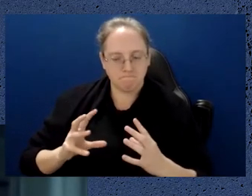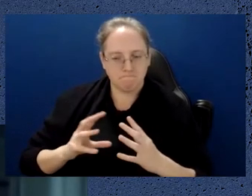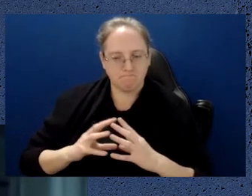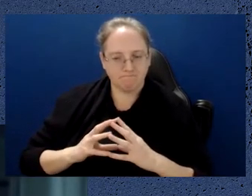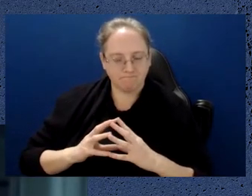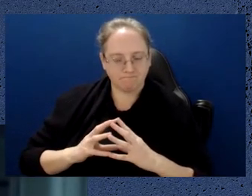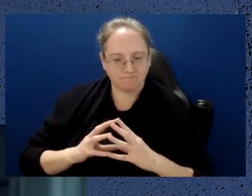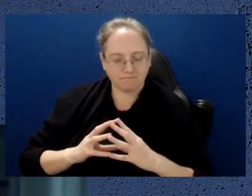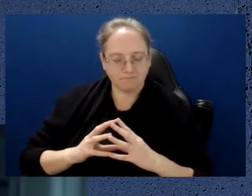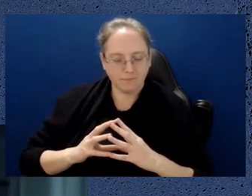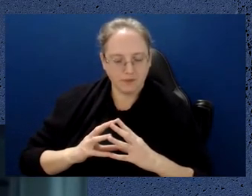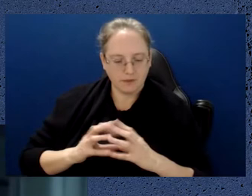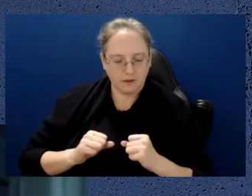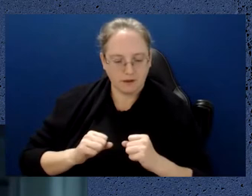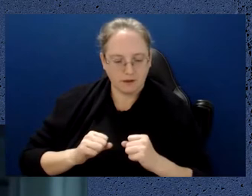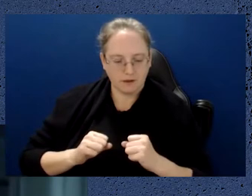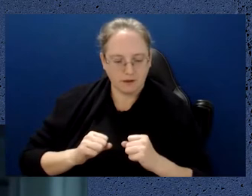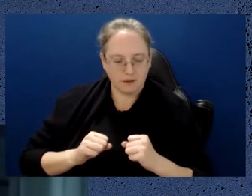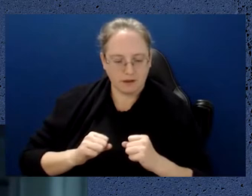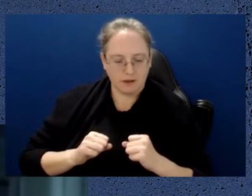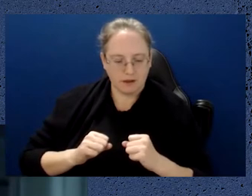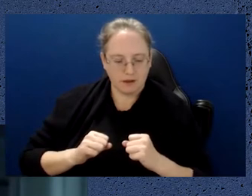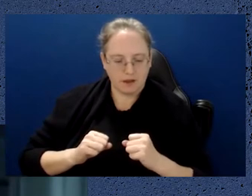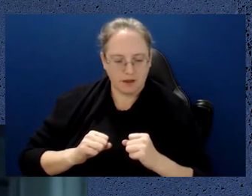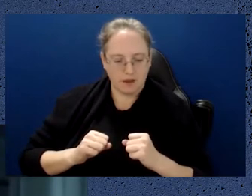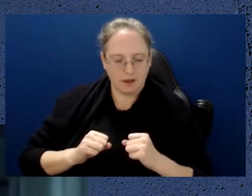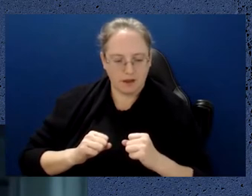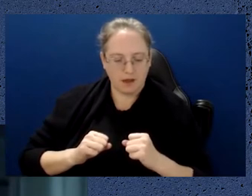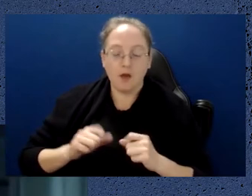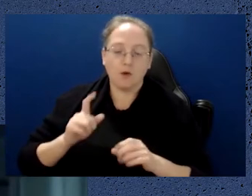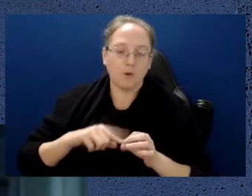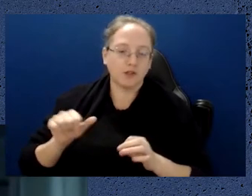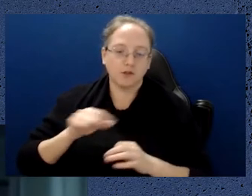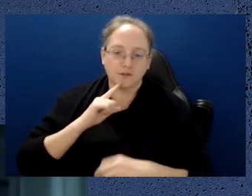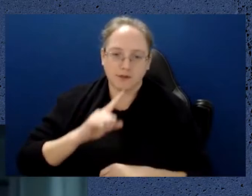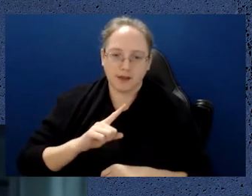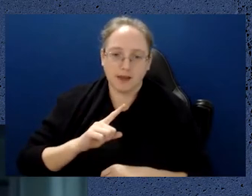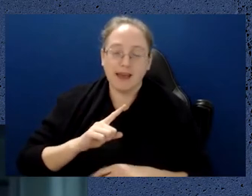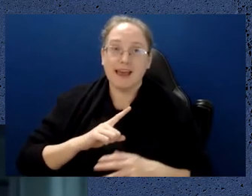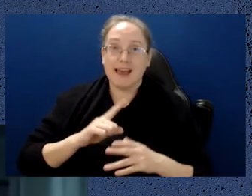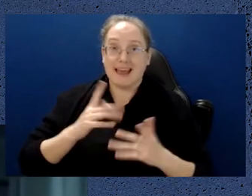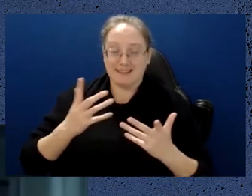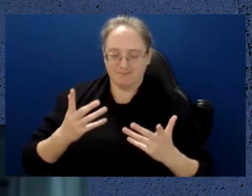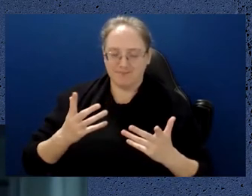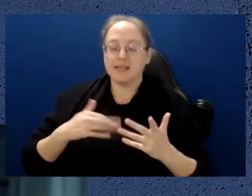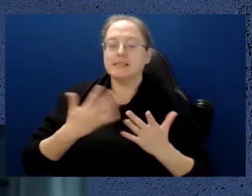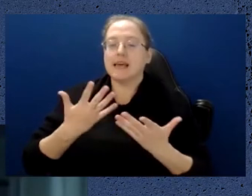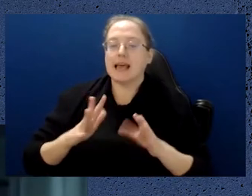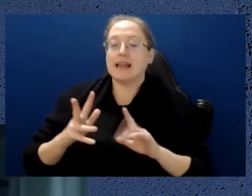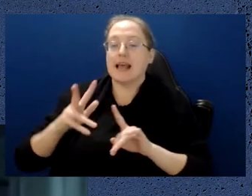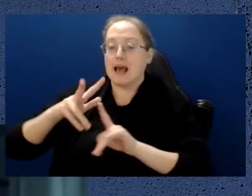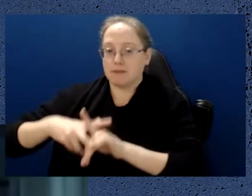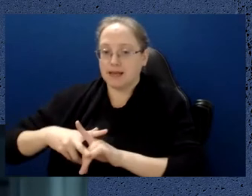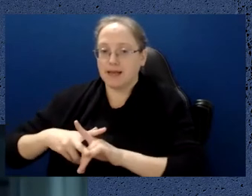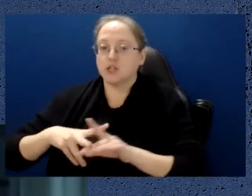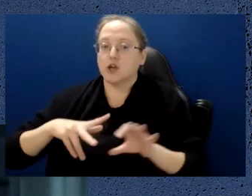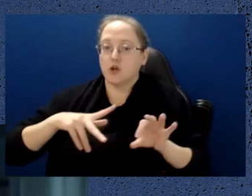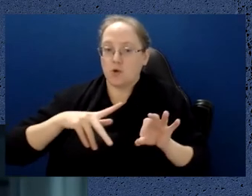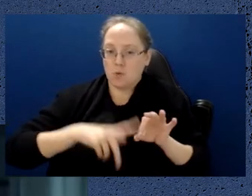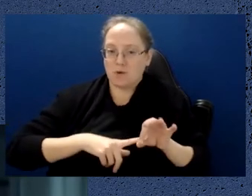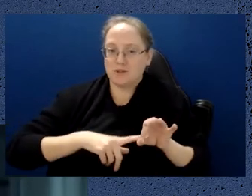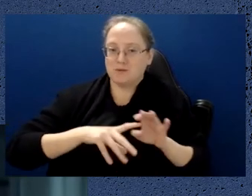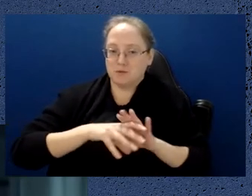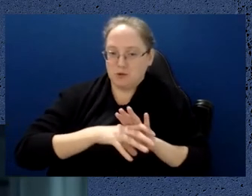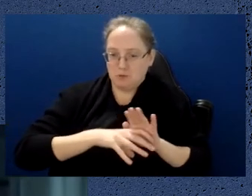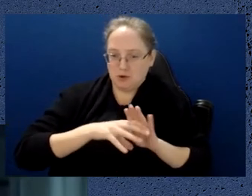any application of a quantum computer for which someone would pay money today? And the short answer is binary. It's no.